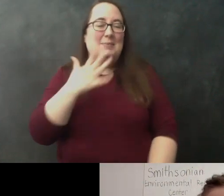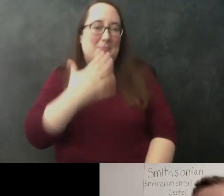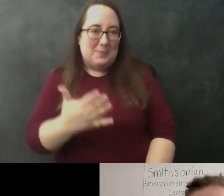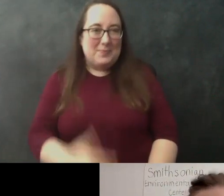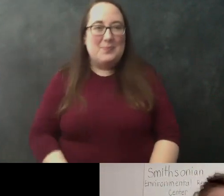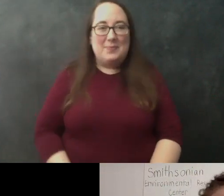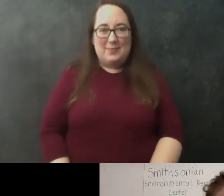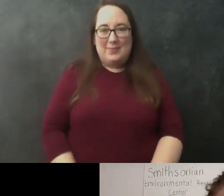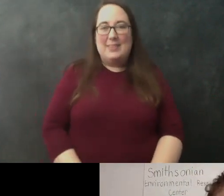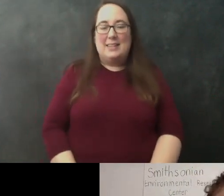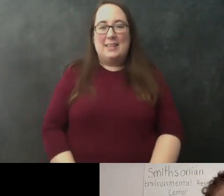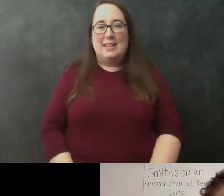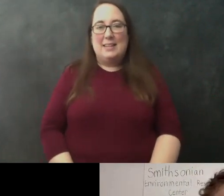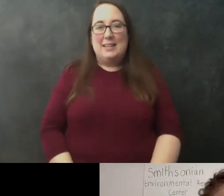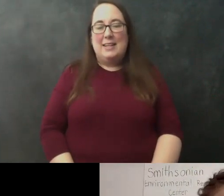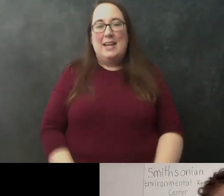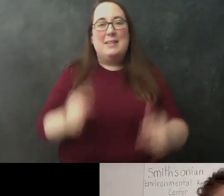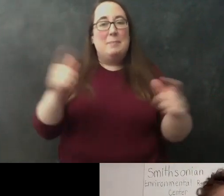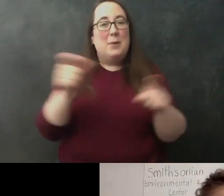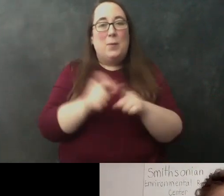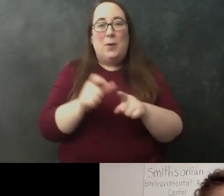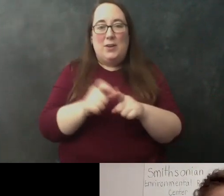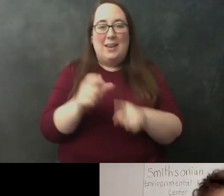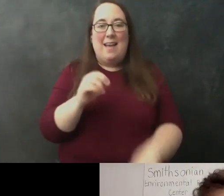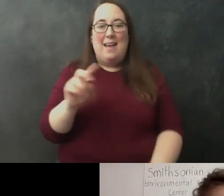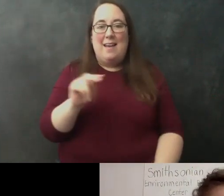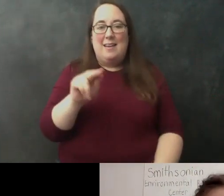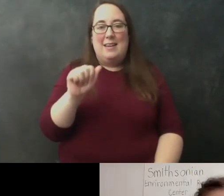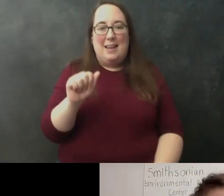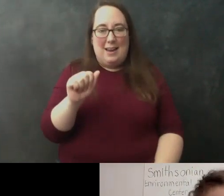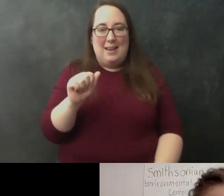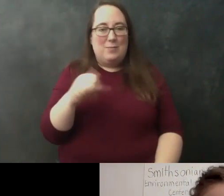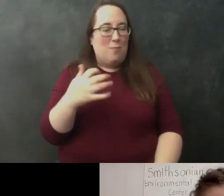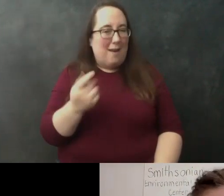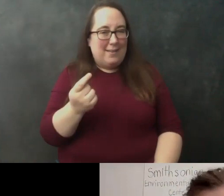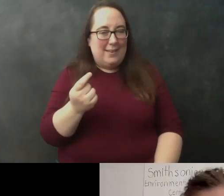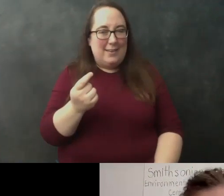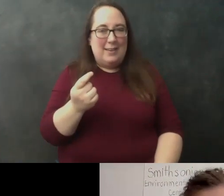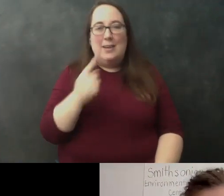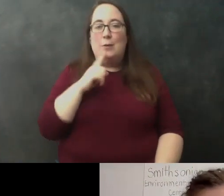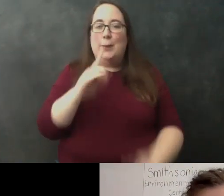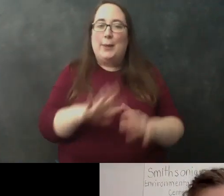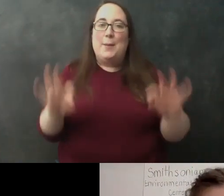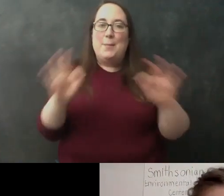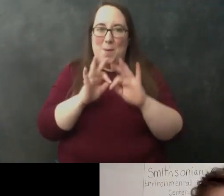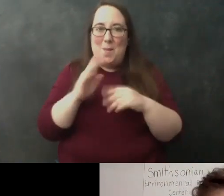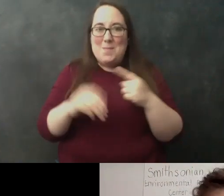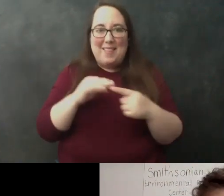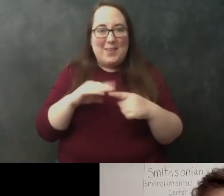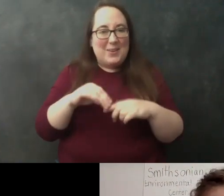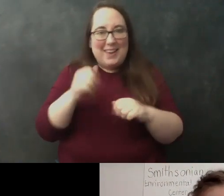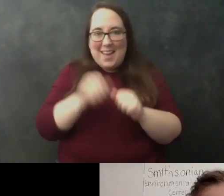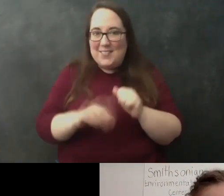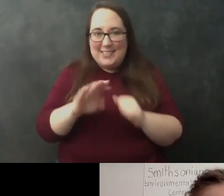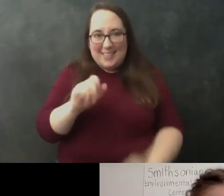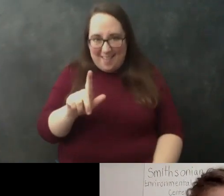Thank you, thank you. So that's a big word, and DNA is basically a molecule. It's a really, really important molecule that's found in every single cell